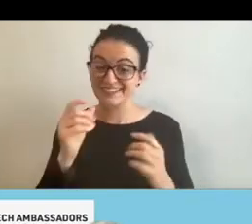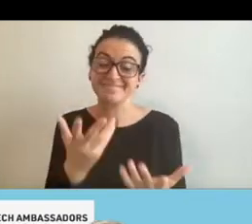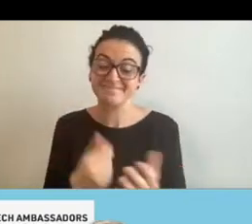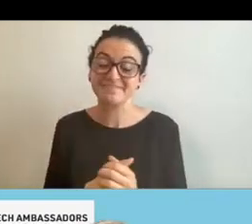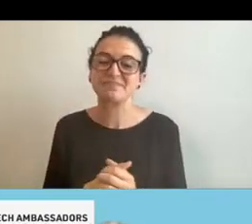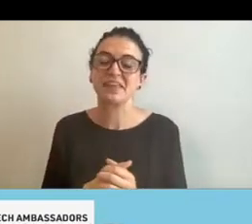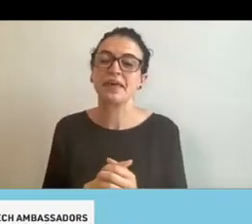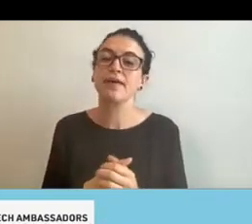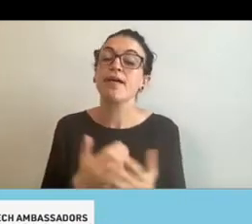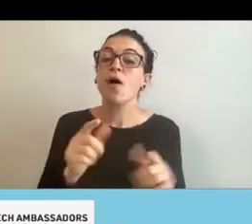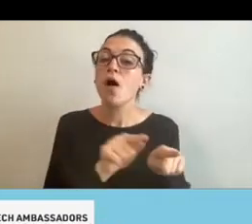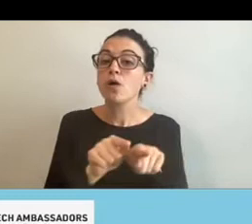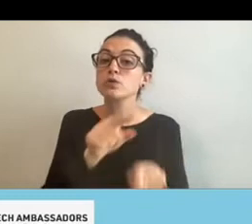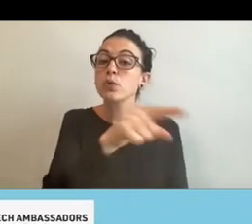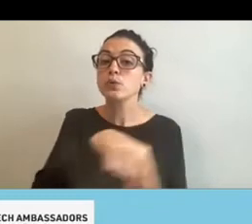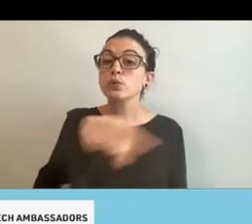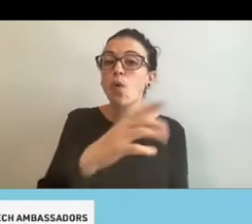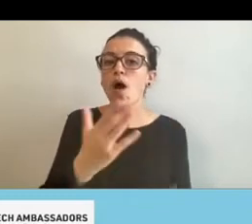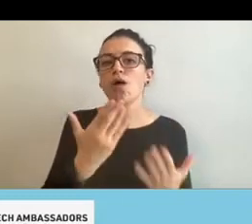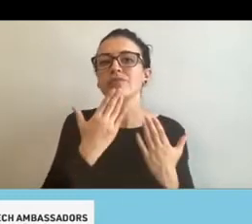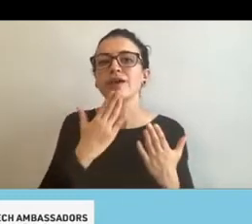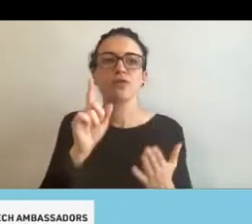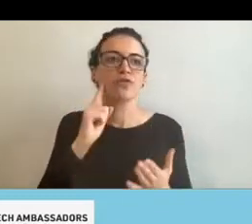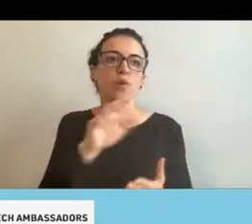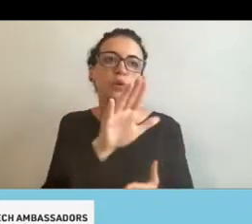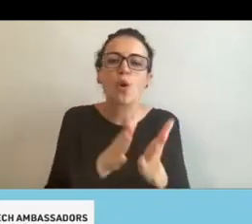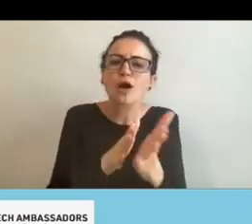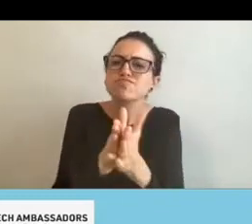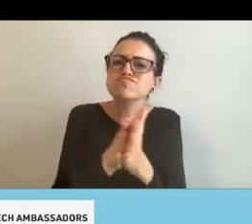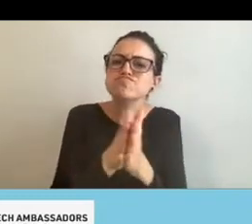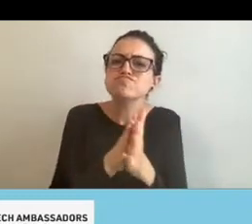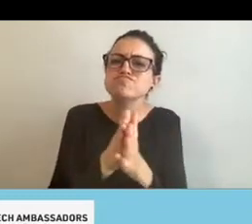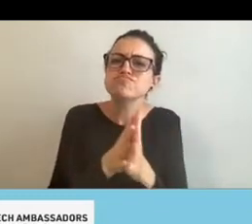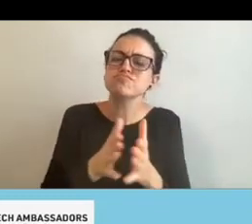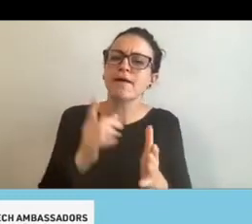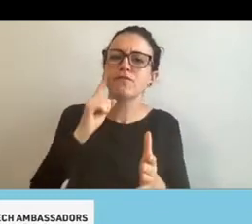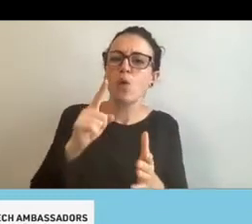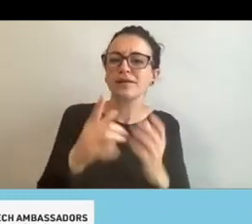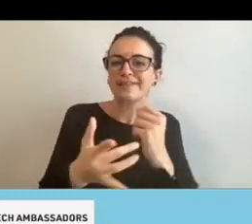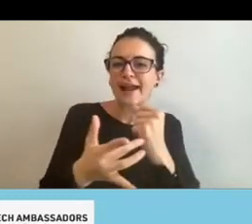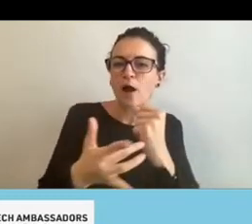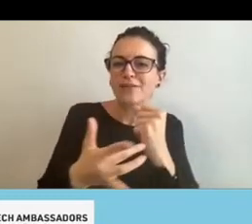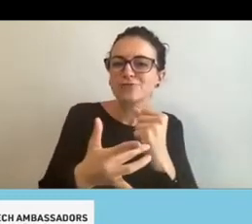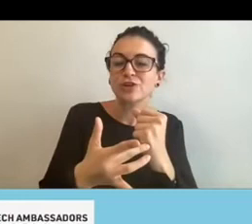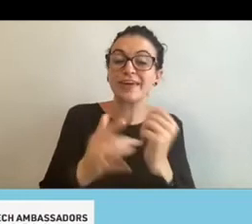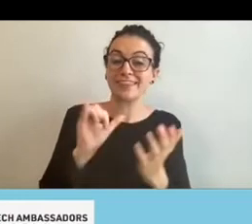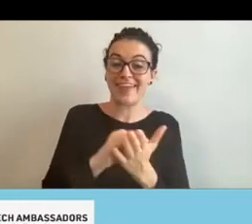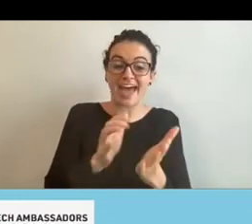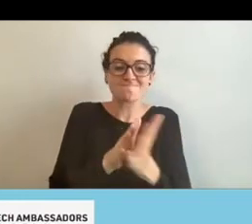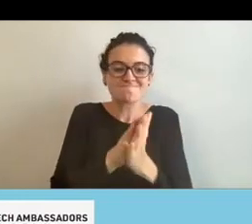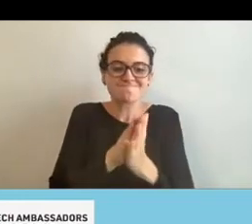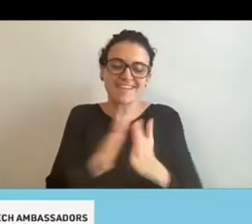passionate about technology and about, uh, your independence. Cause it really, I think, uh, transferred to,